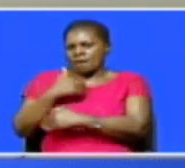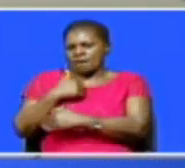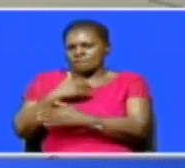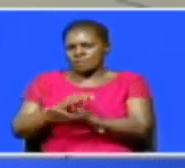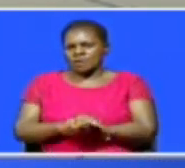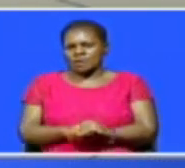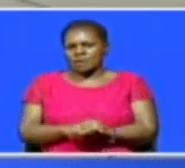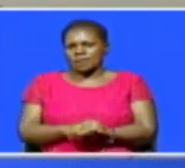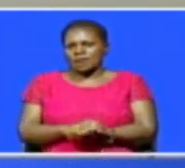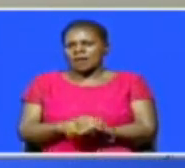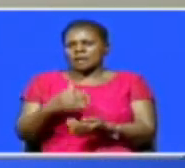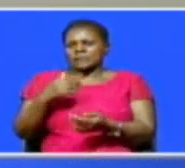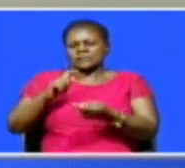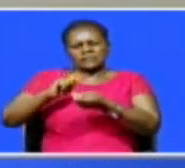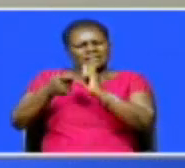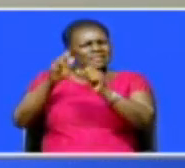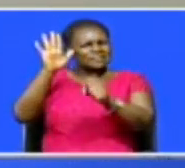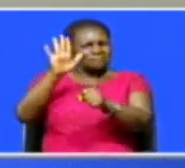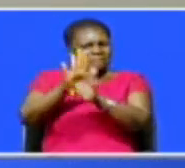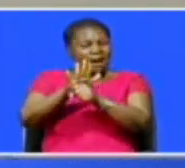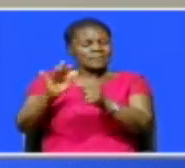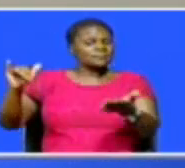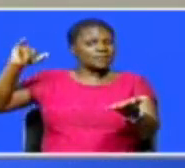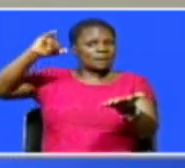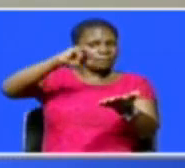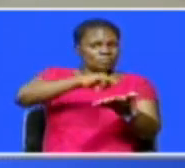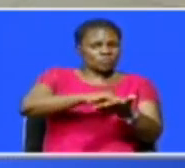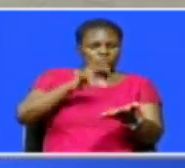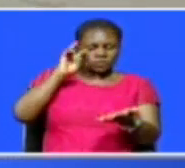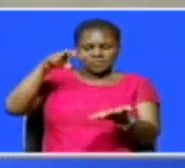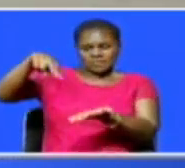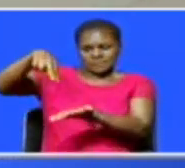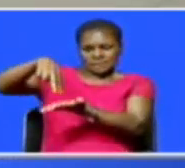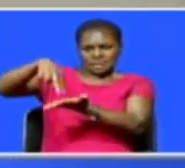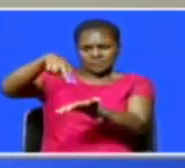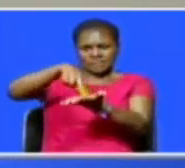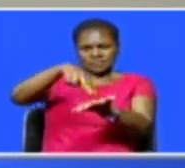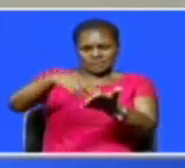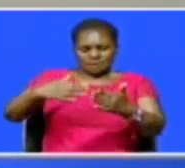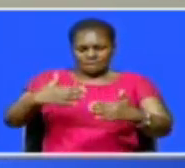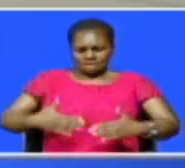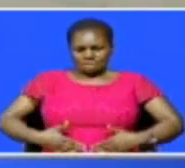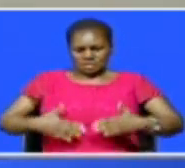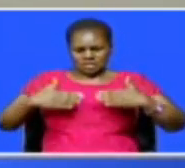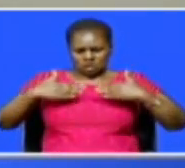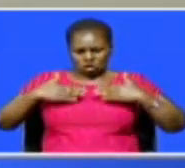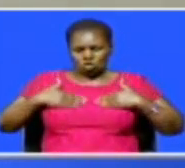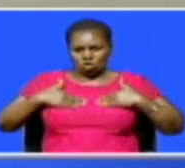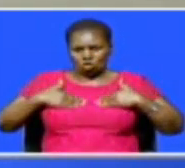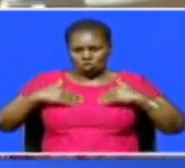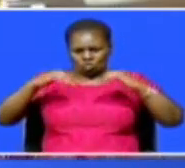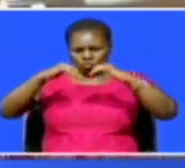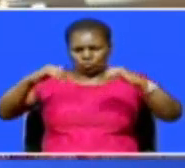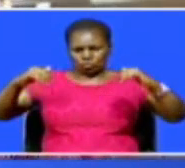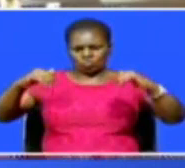made a lot of changes at the airports. As you can see where we stand, there are physical distancing markers scattered all over.